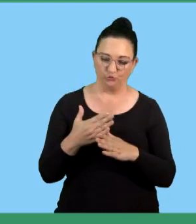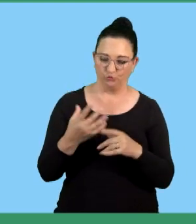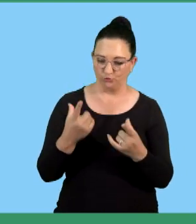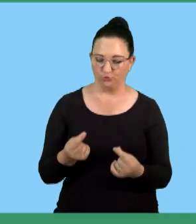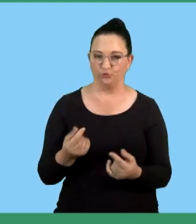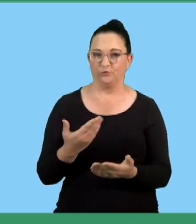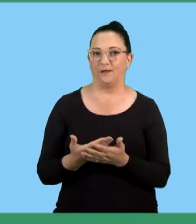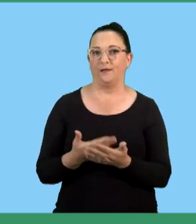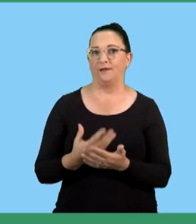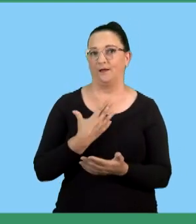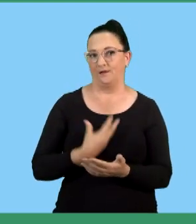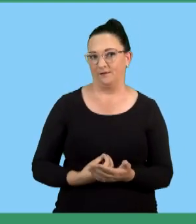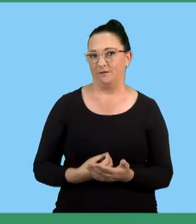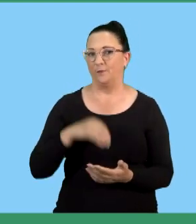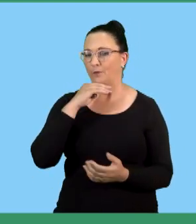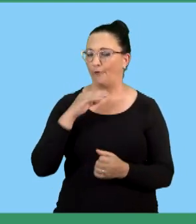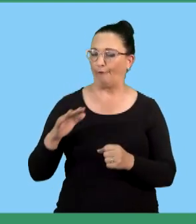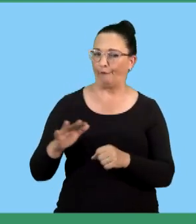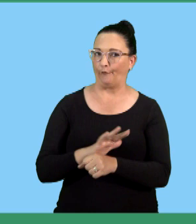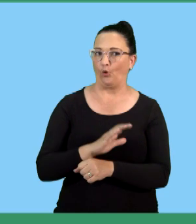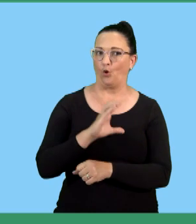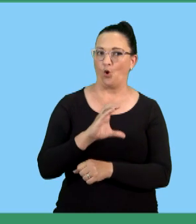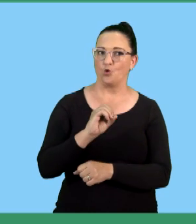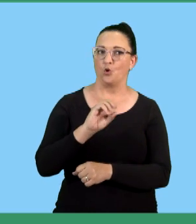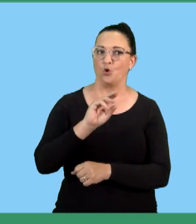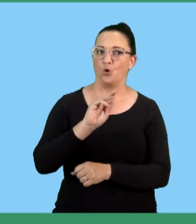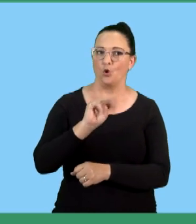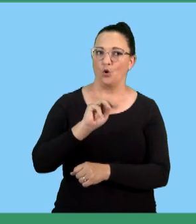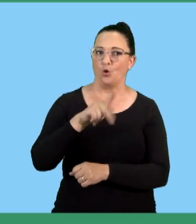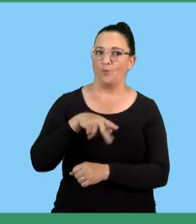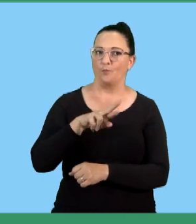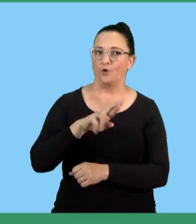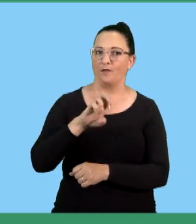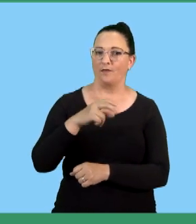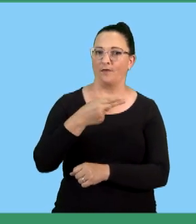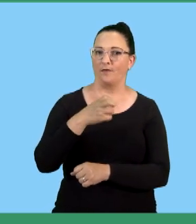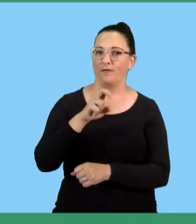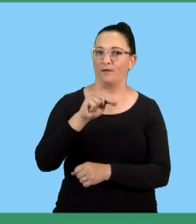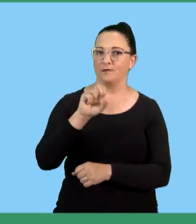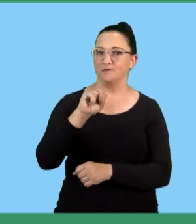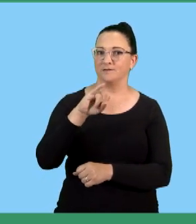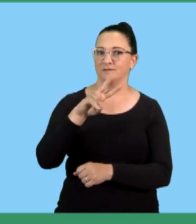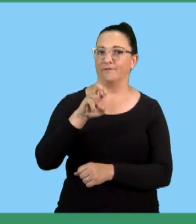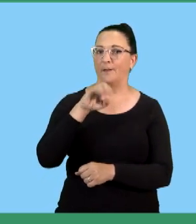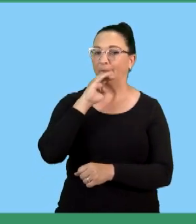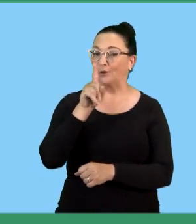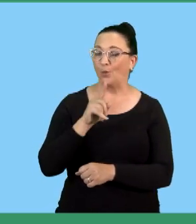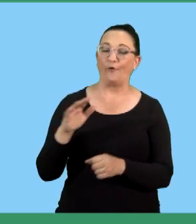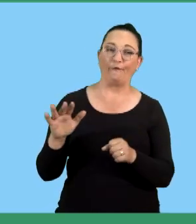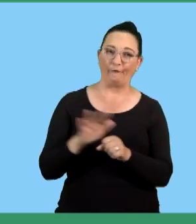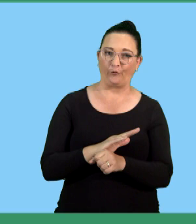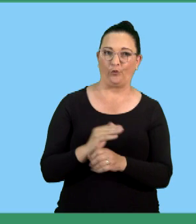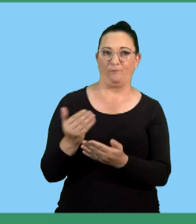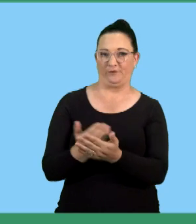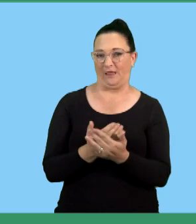duties. So comprehensive meaning what? A full protection basically, full protection to employees who are injured